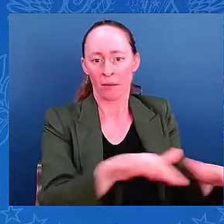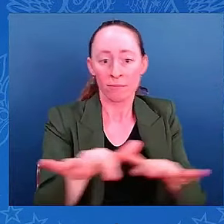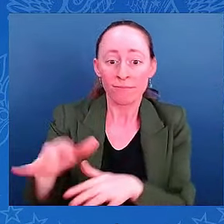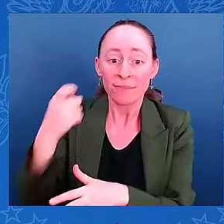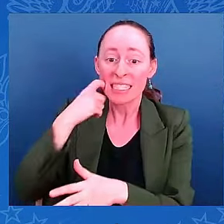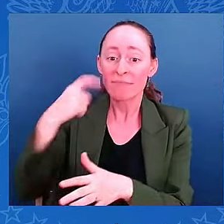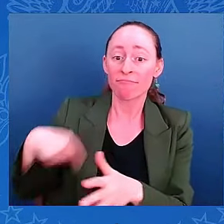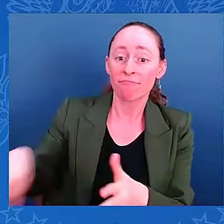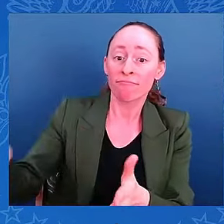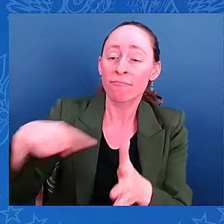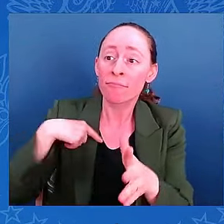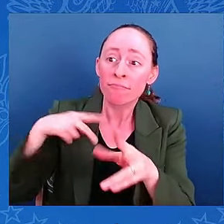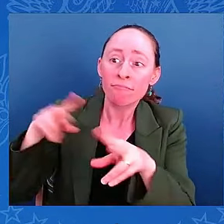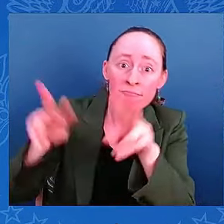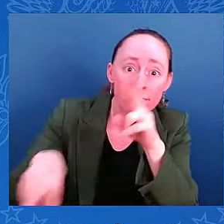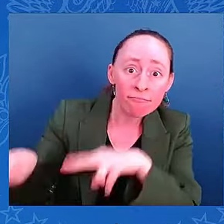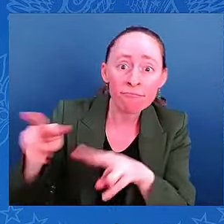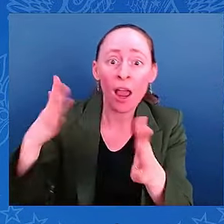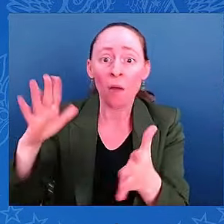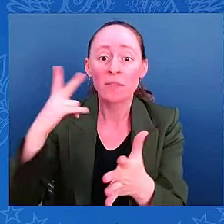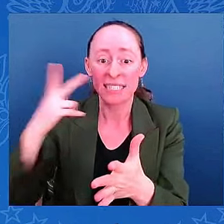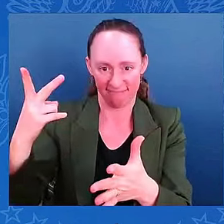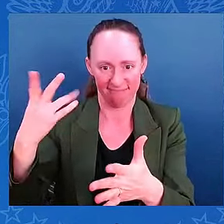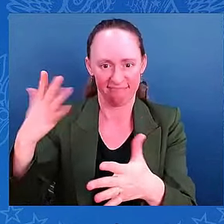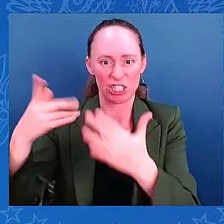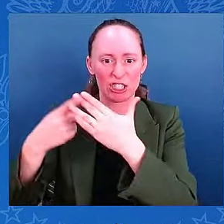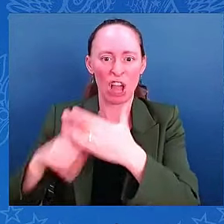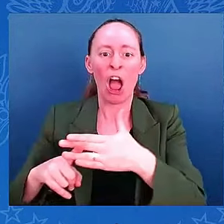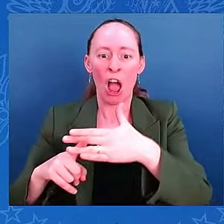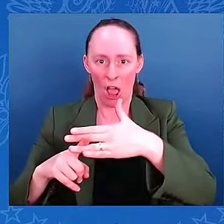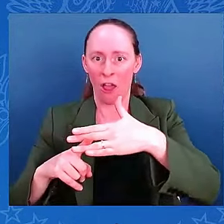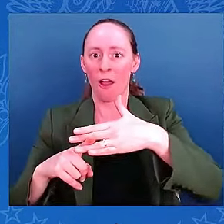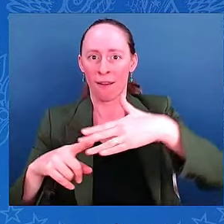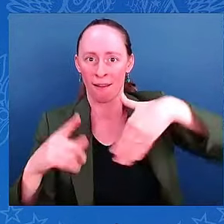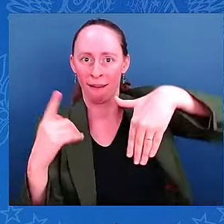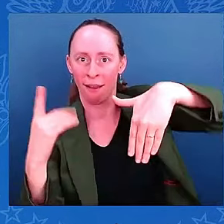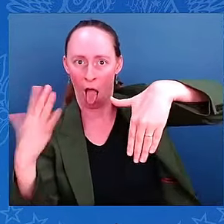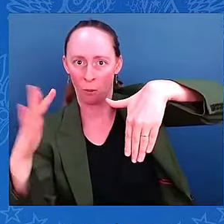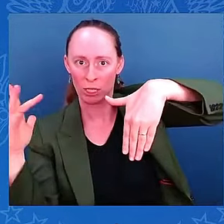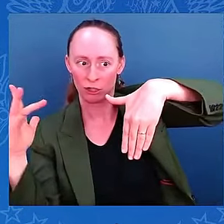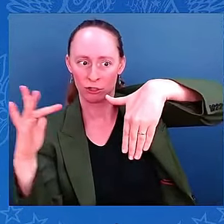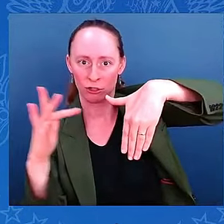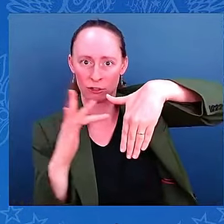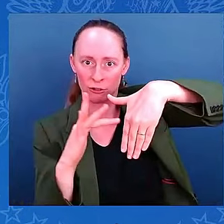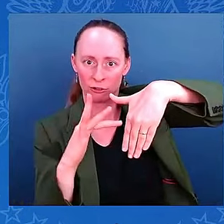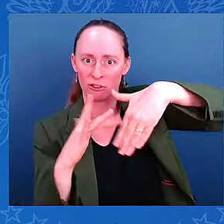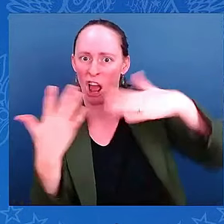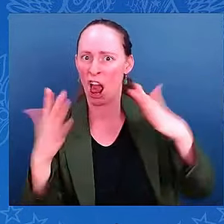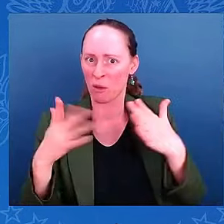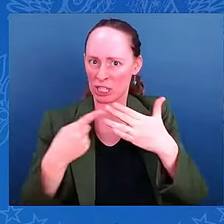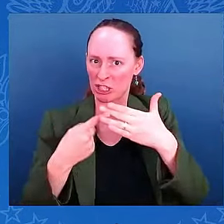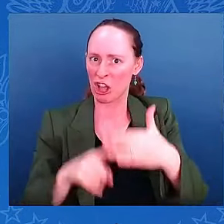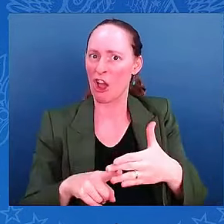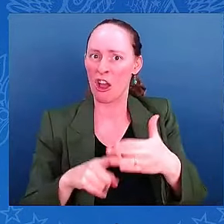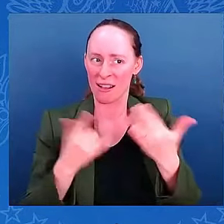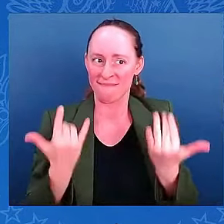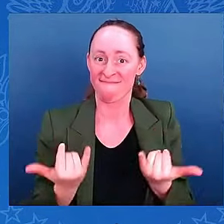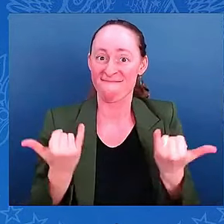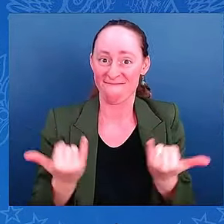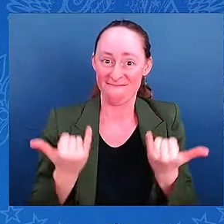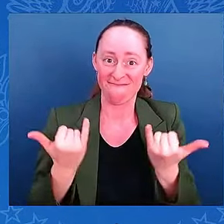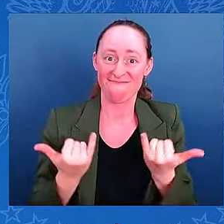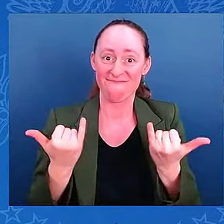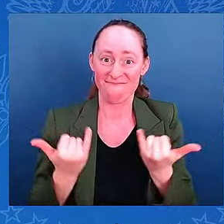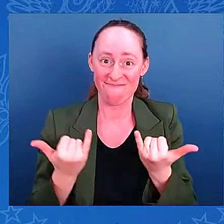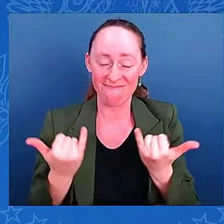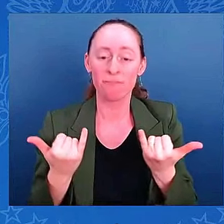in some spots in Florida, and some have confirmed that have touched down as well. And about 90% of those tornadoes occur